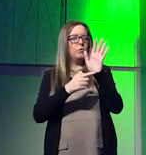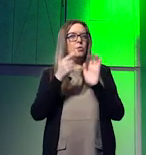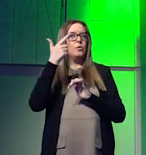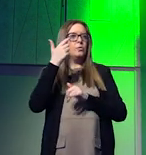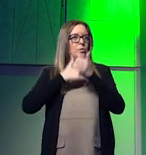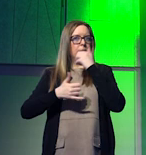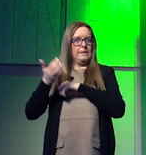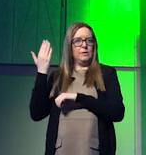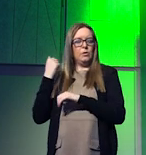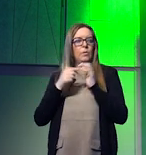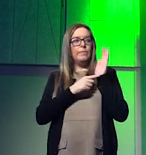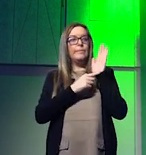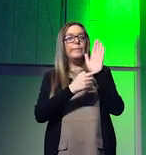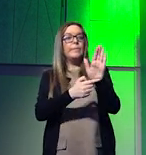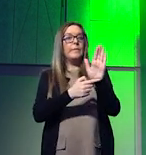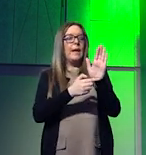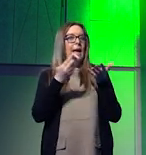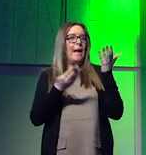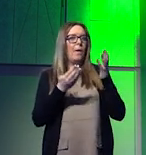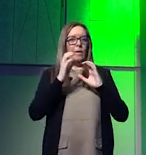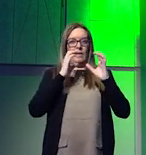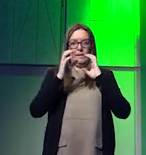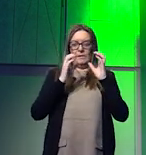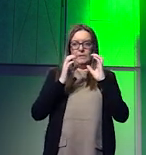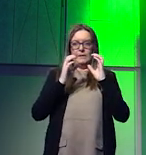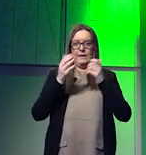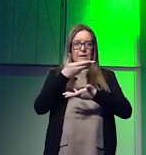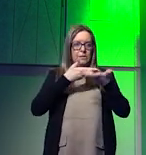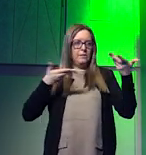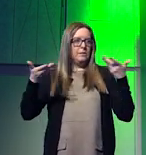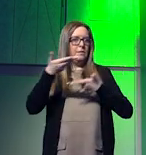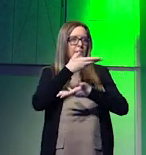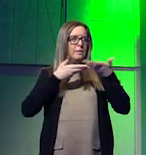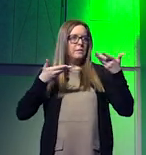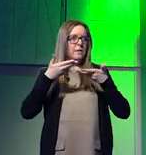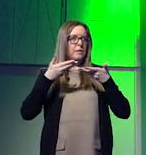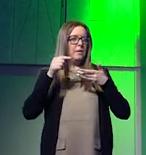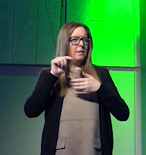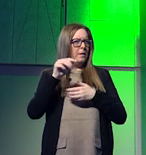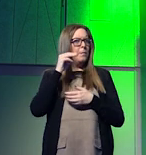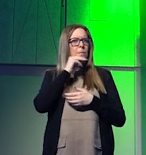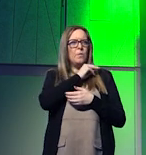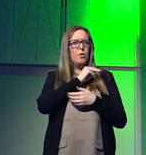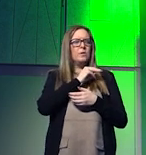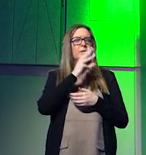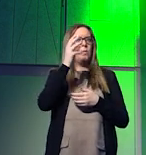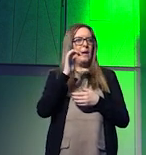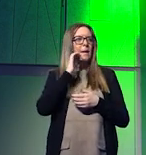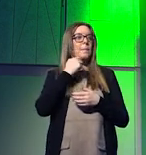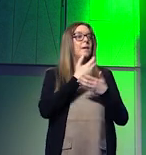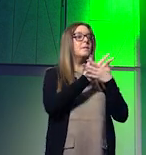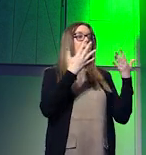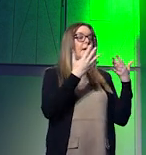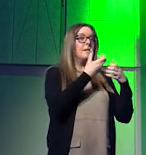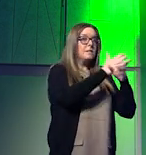sense of how this particular conversation around de-risking is particularly important is because a lot of the countries where